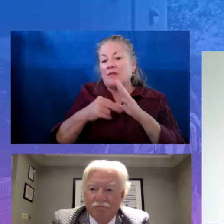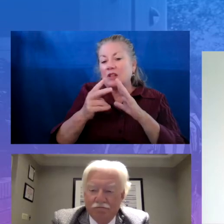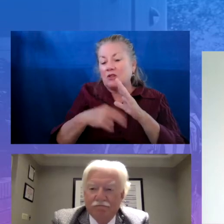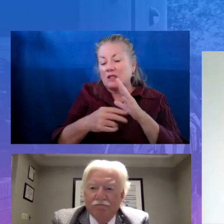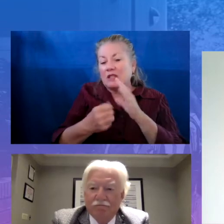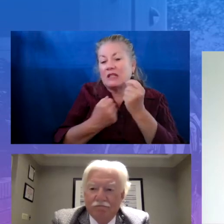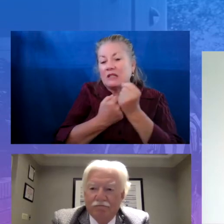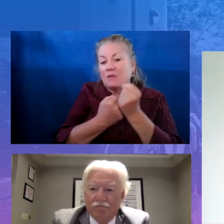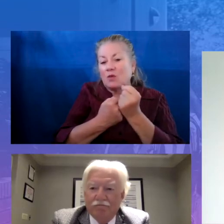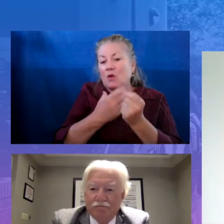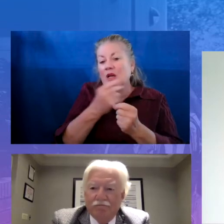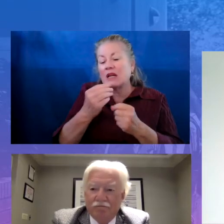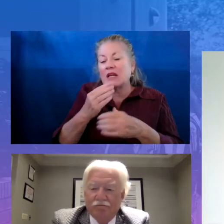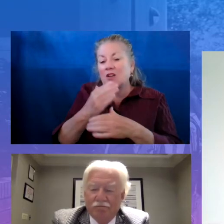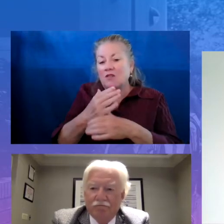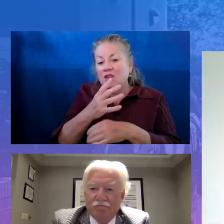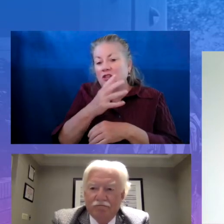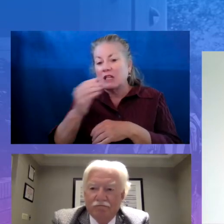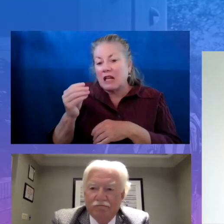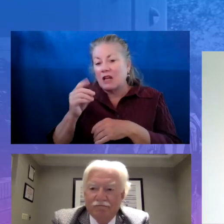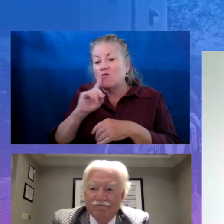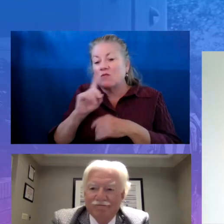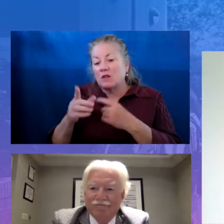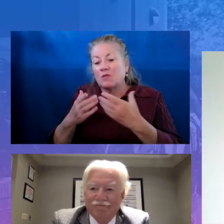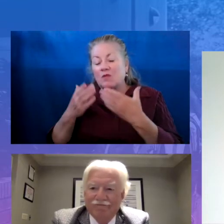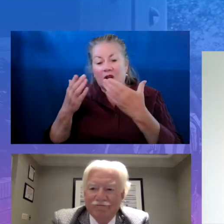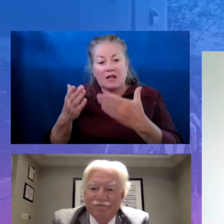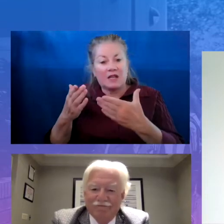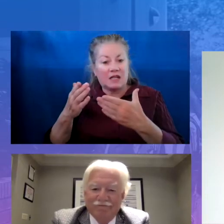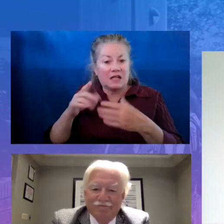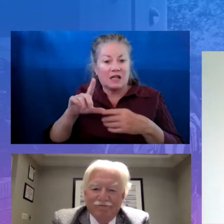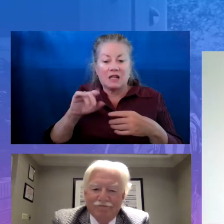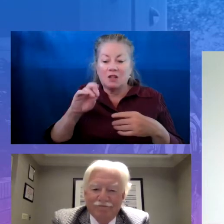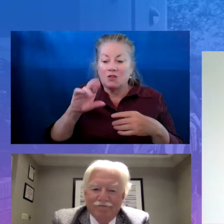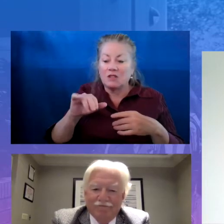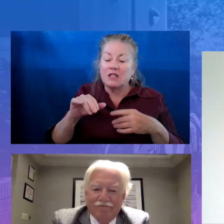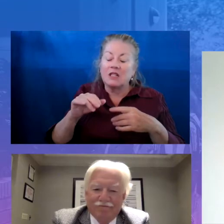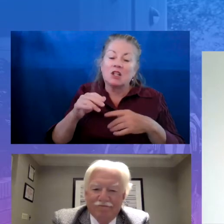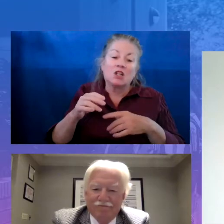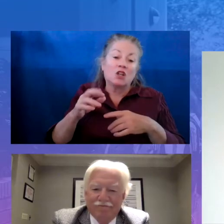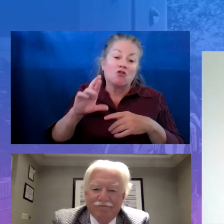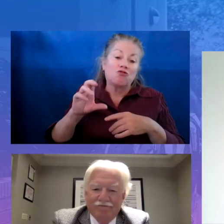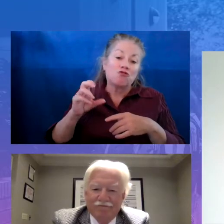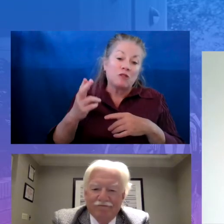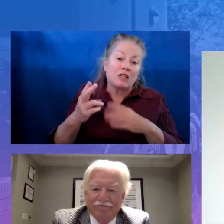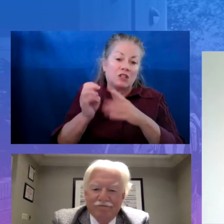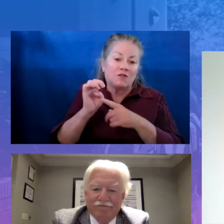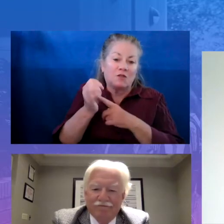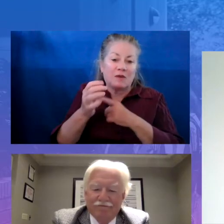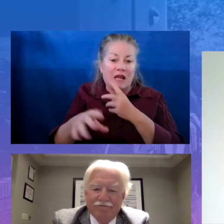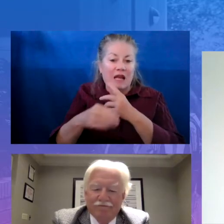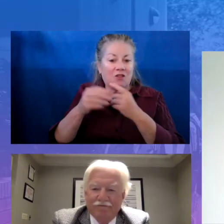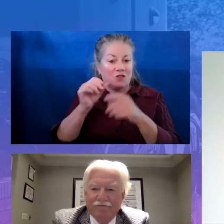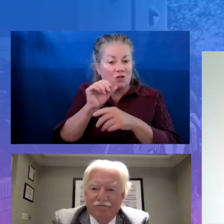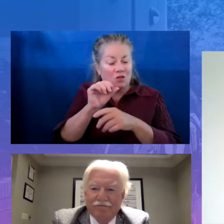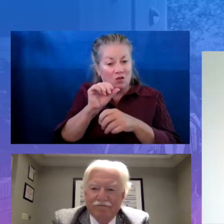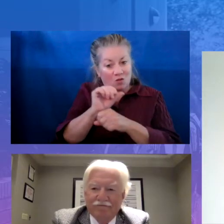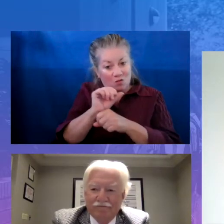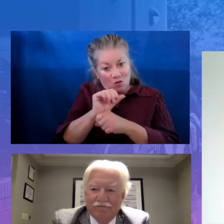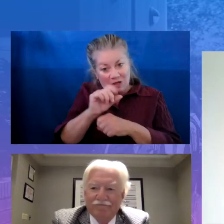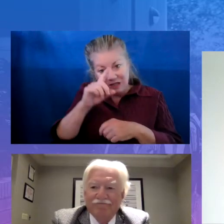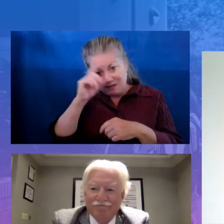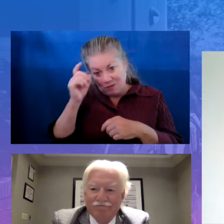and really providing a literacy-rich environment so that extra work in summer or after school doesn't feel